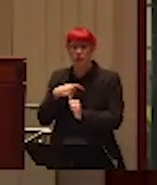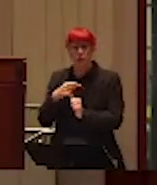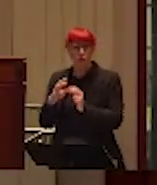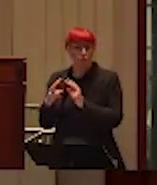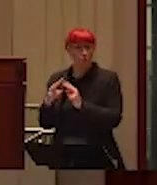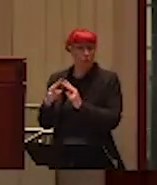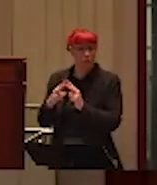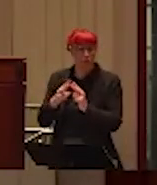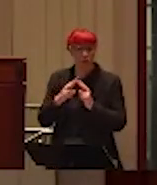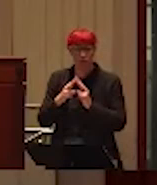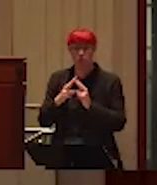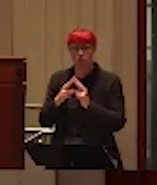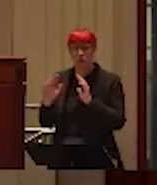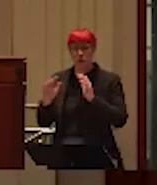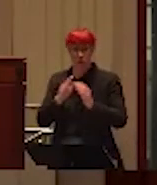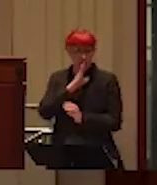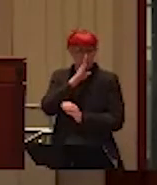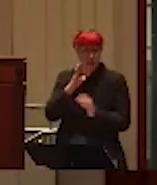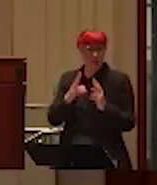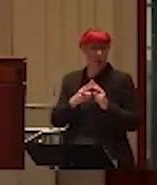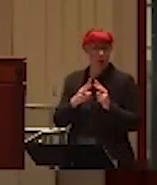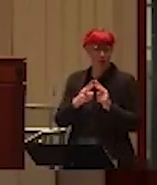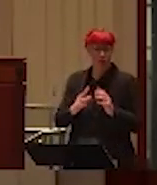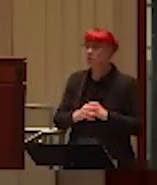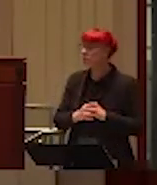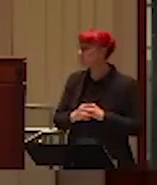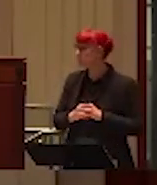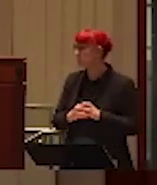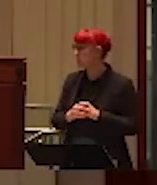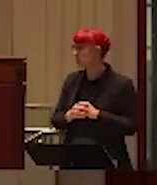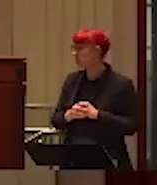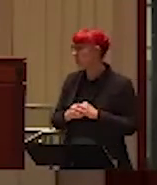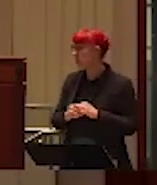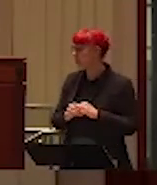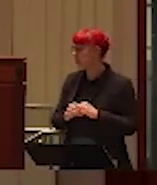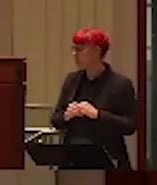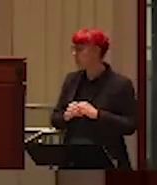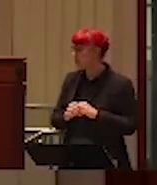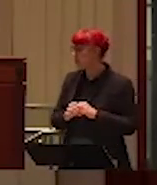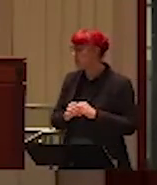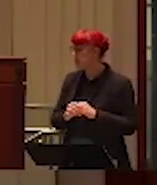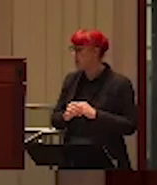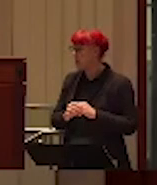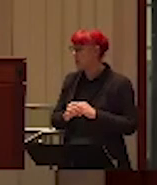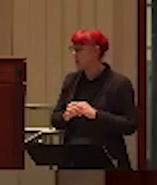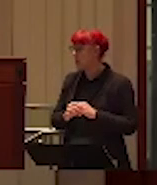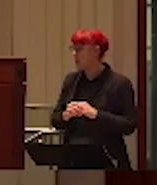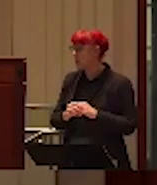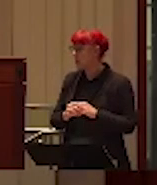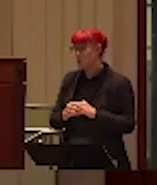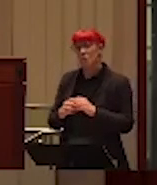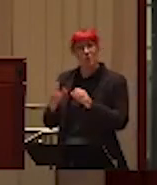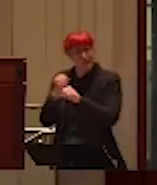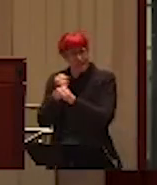And we don't have good knowledge at separating. I don't have statistics